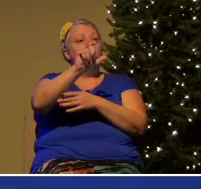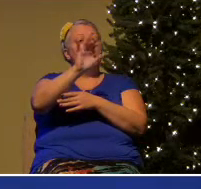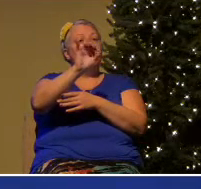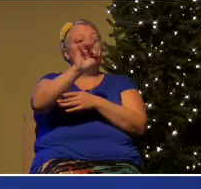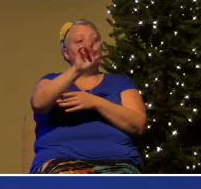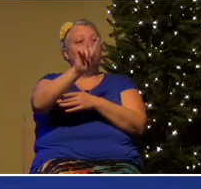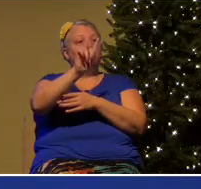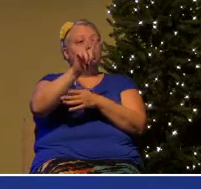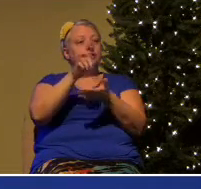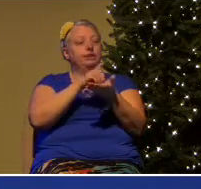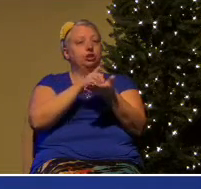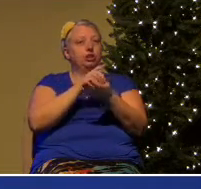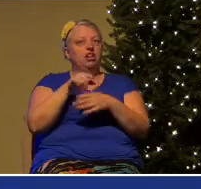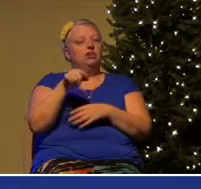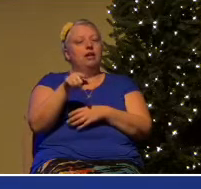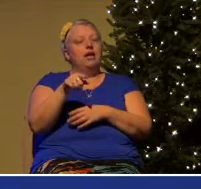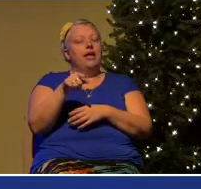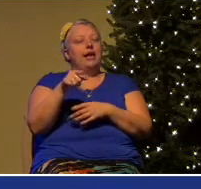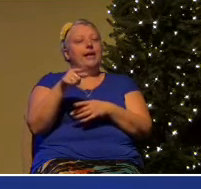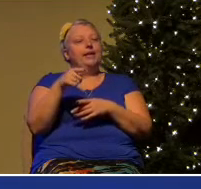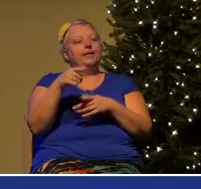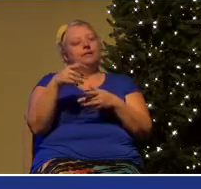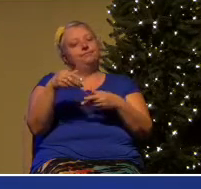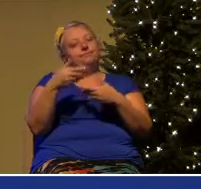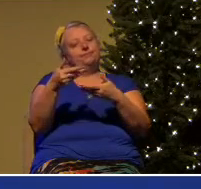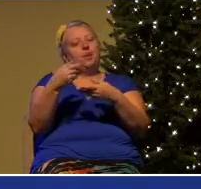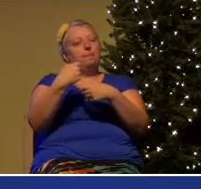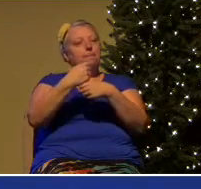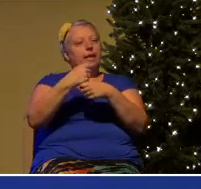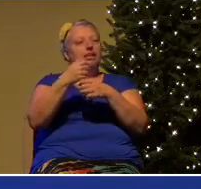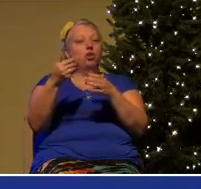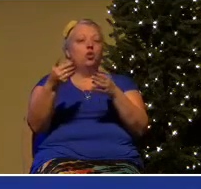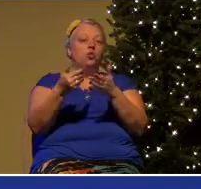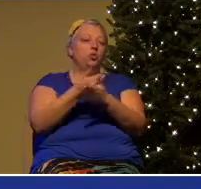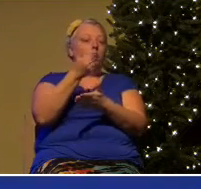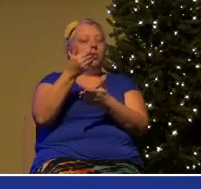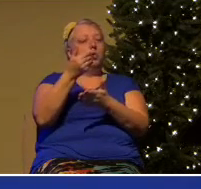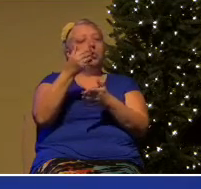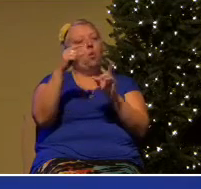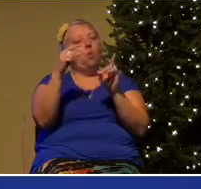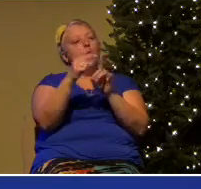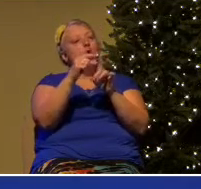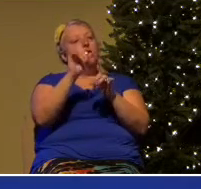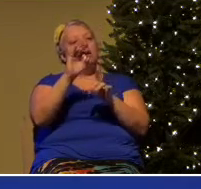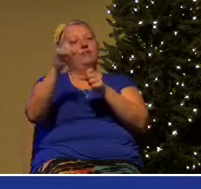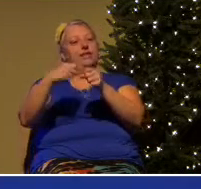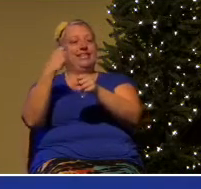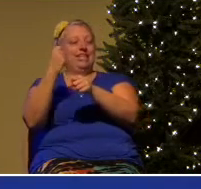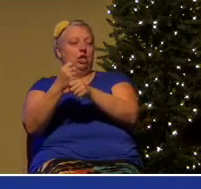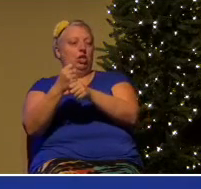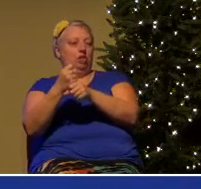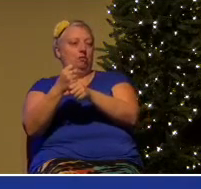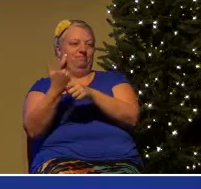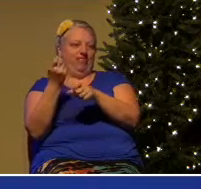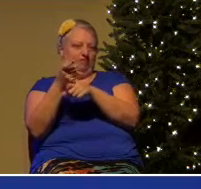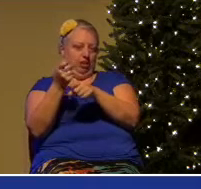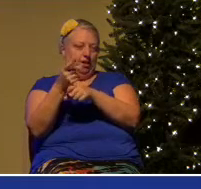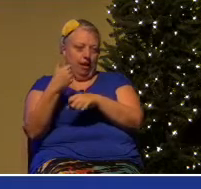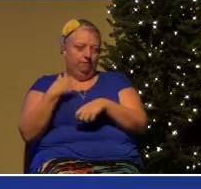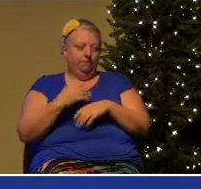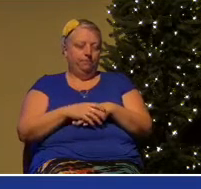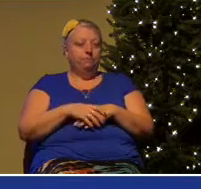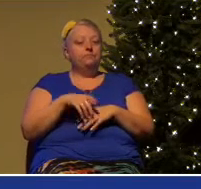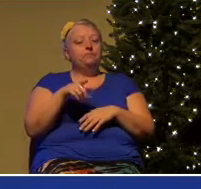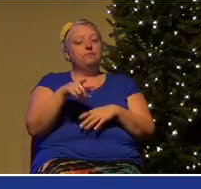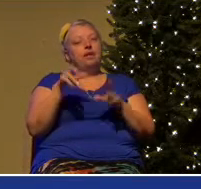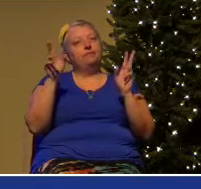call the word of the year. And that is a word that they believe characterizes the spirit of the age. I don't know how